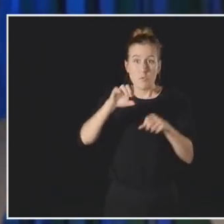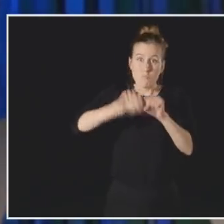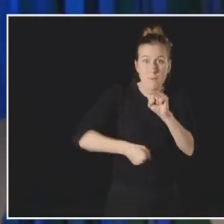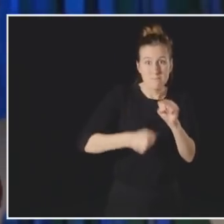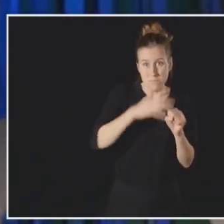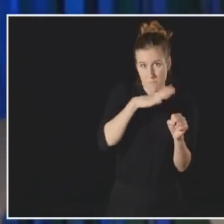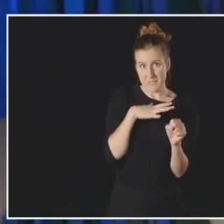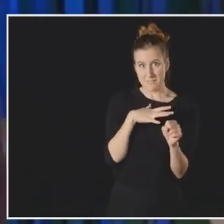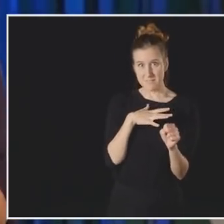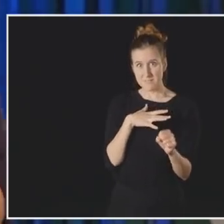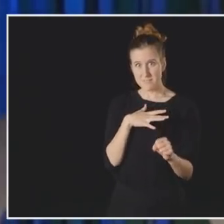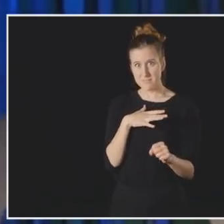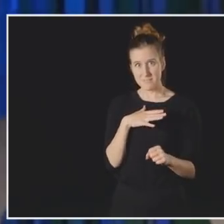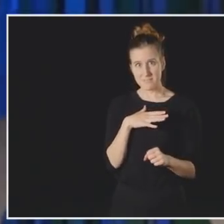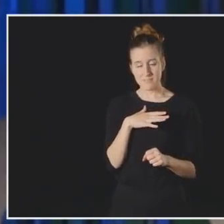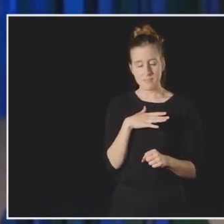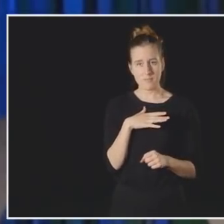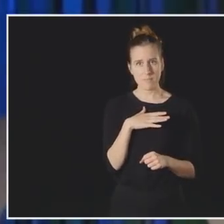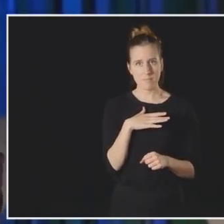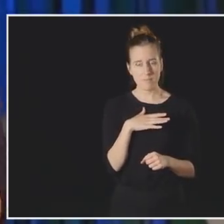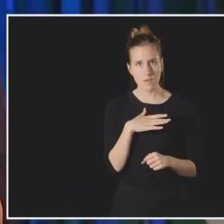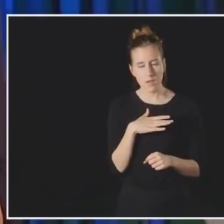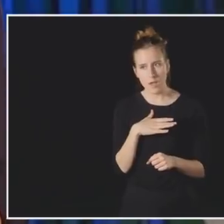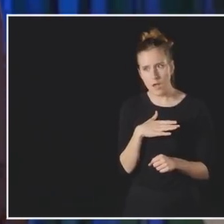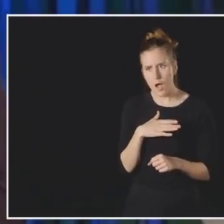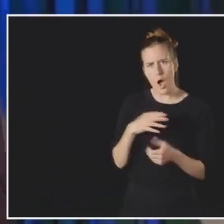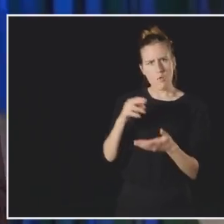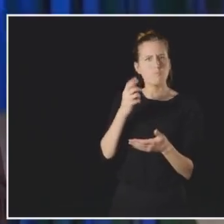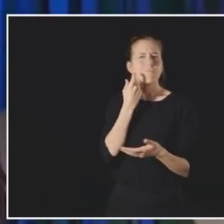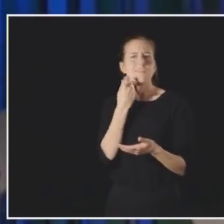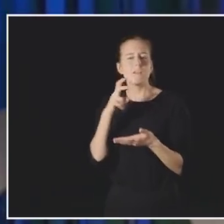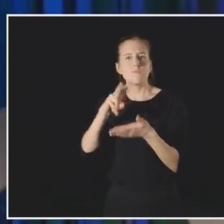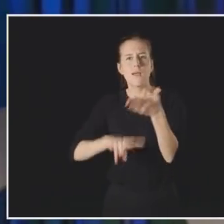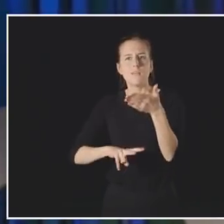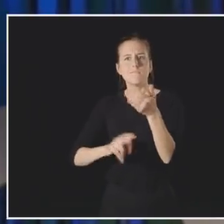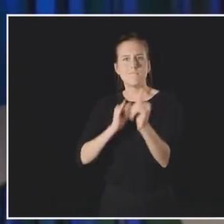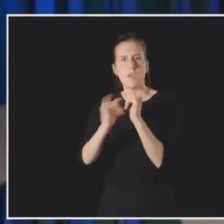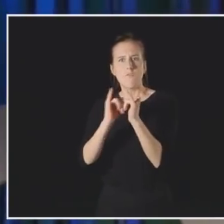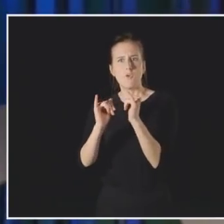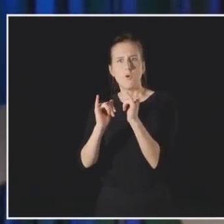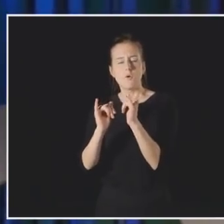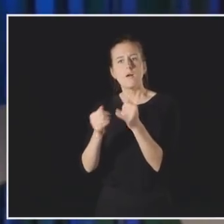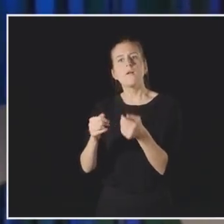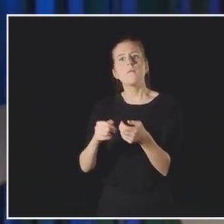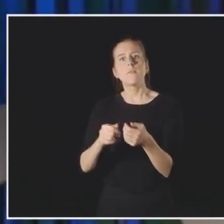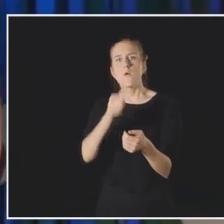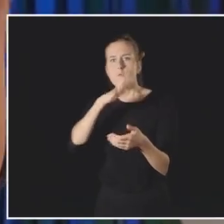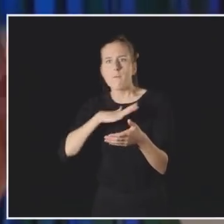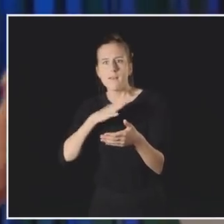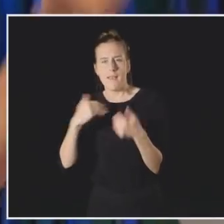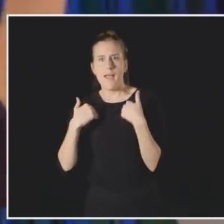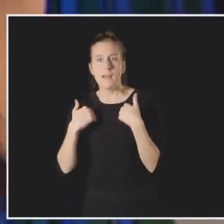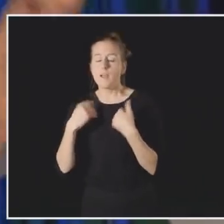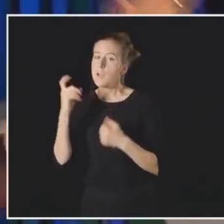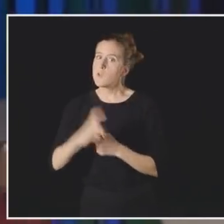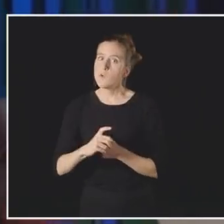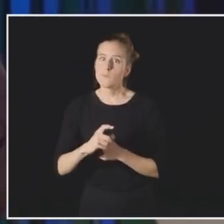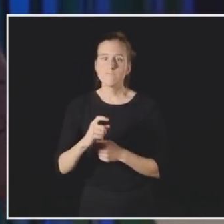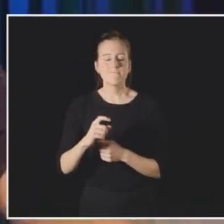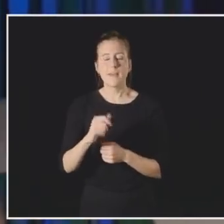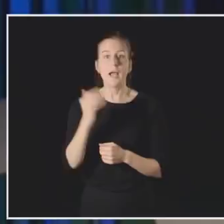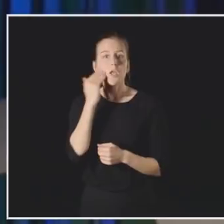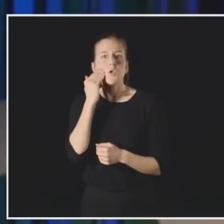unconscious woman. When I read her statement she wrote after her sentencing, I knew that